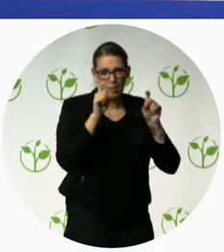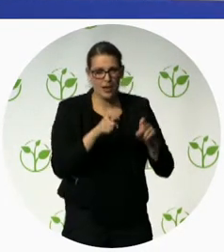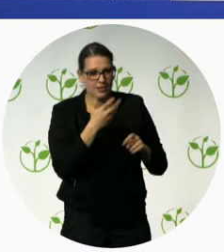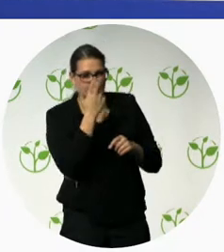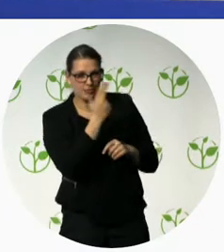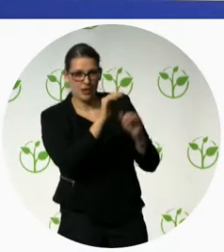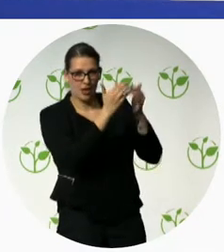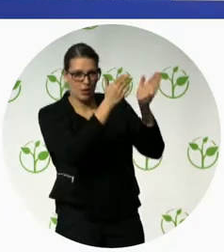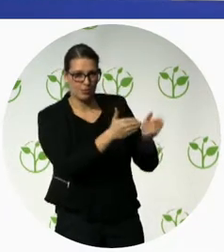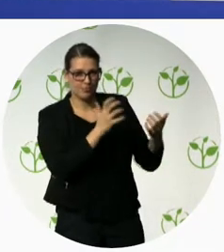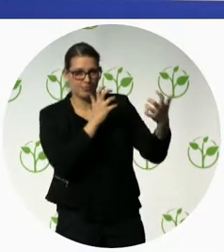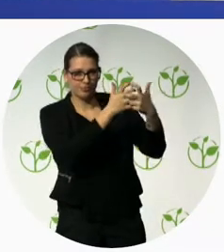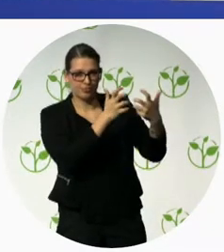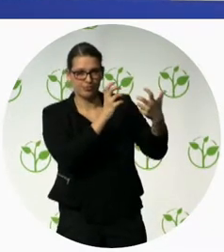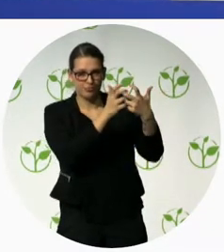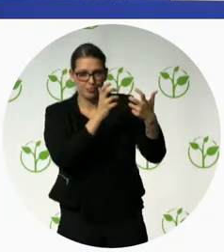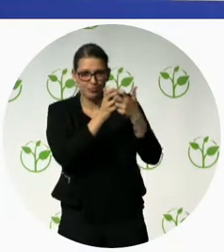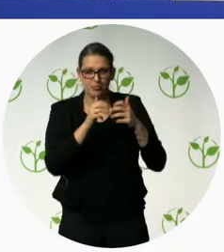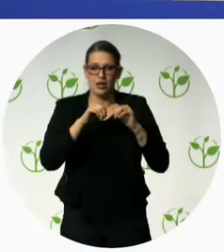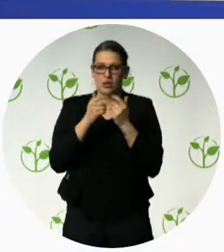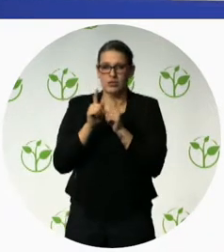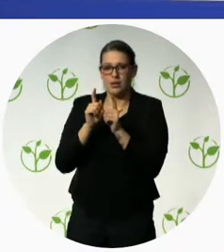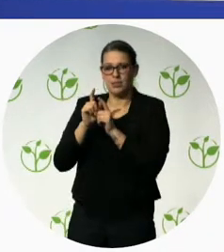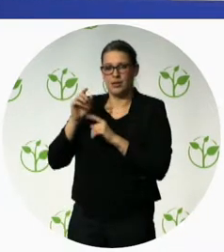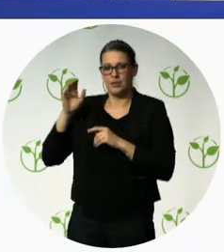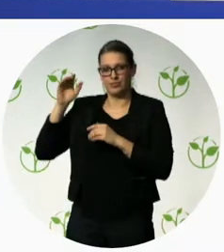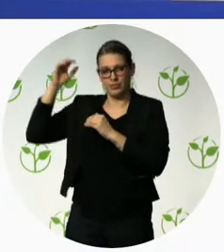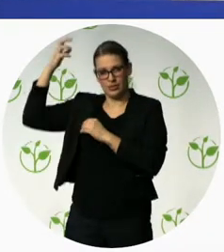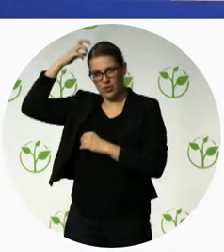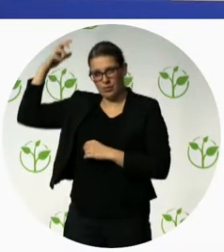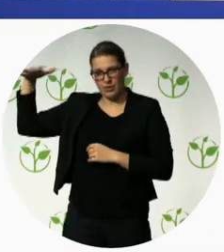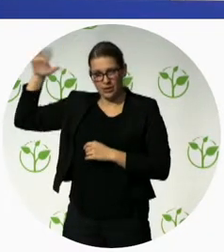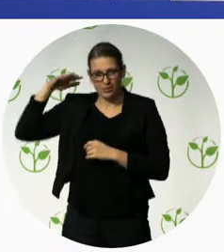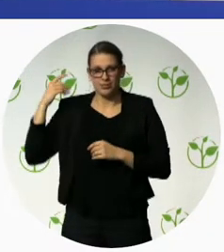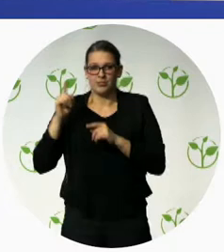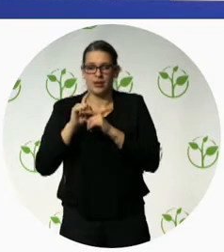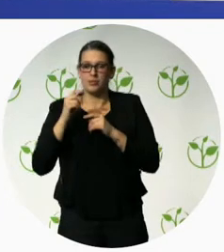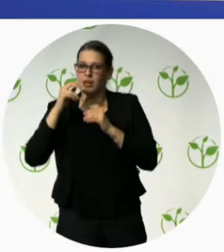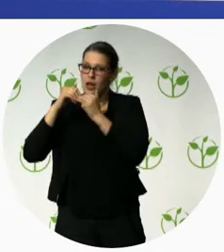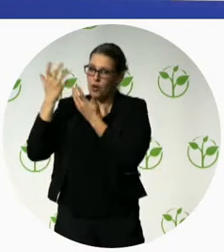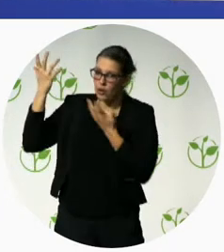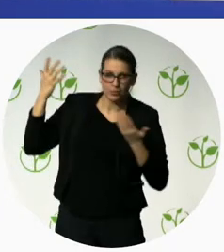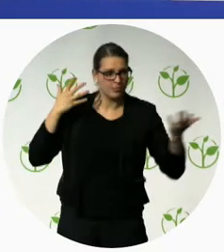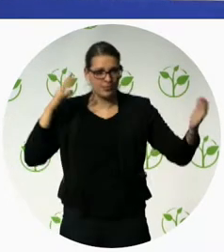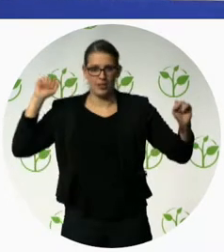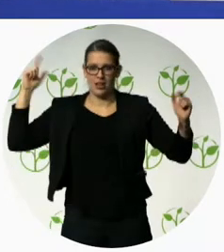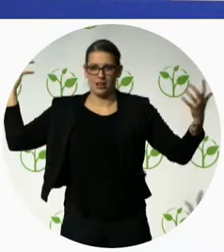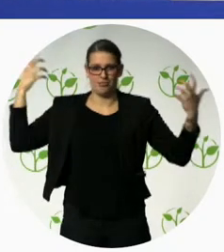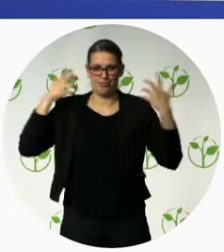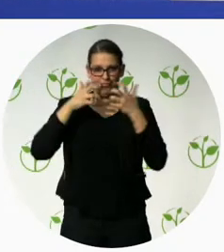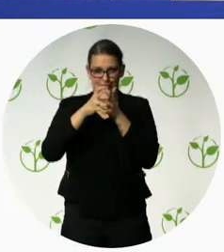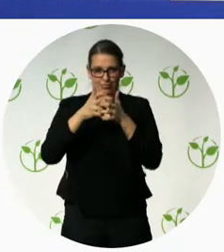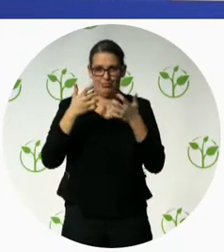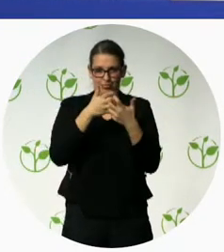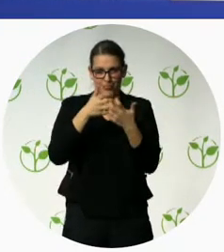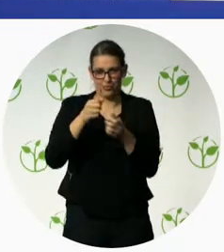synergies can be developed and at the beginning this national platform this round table is